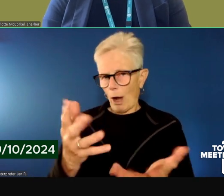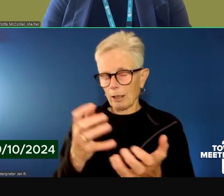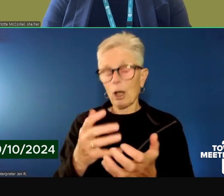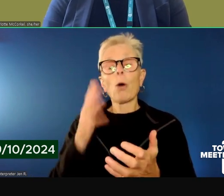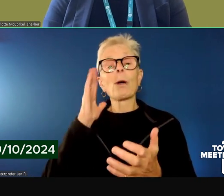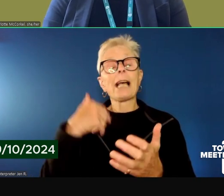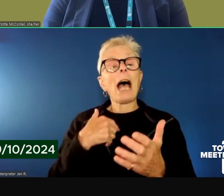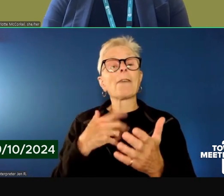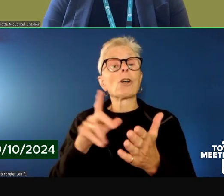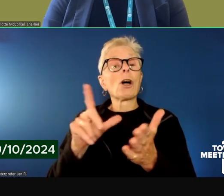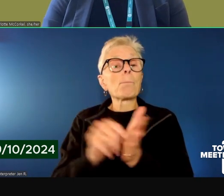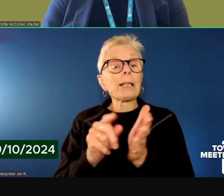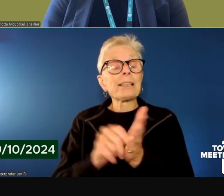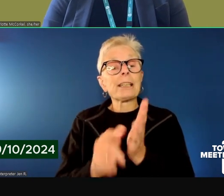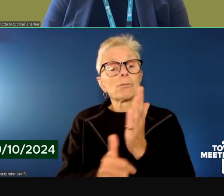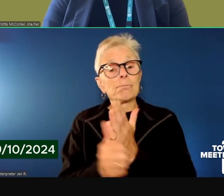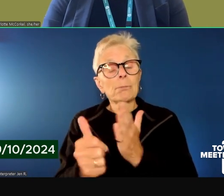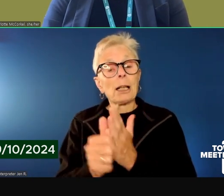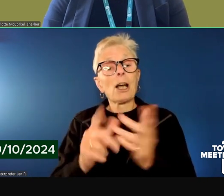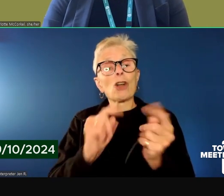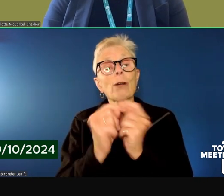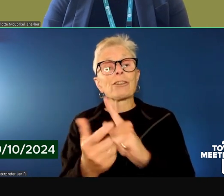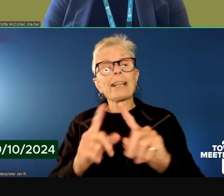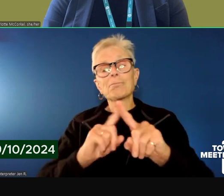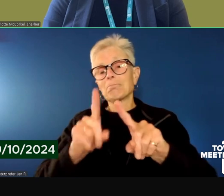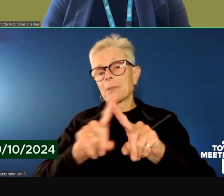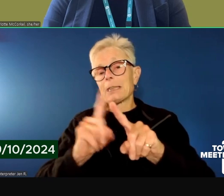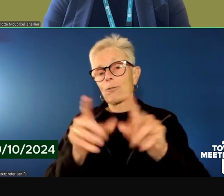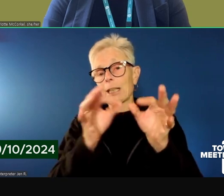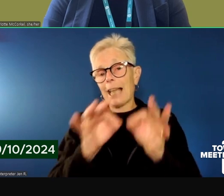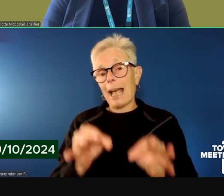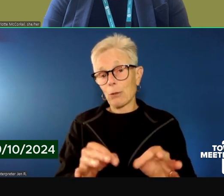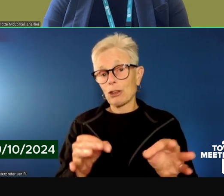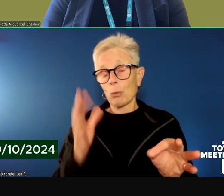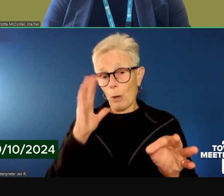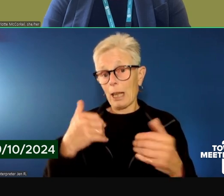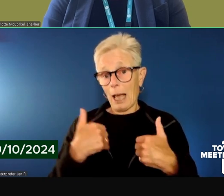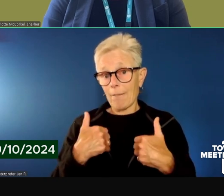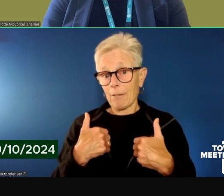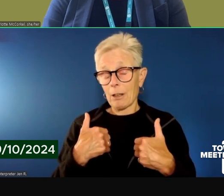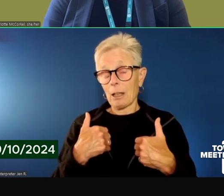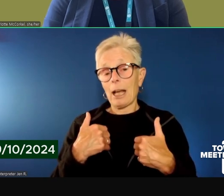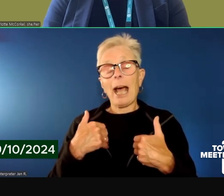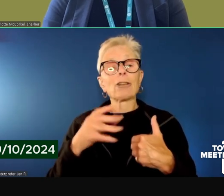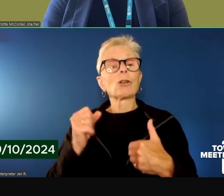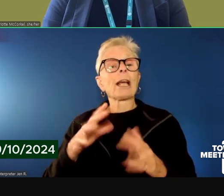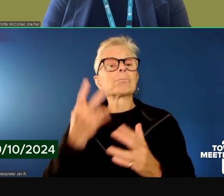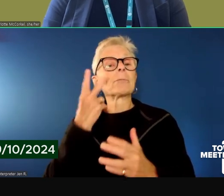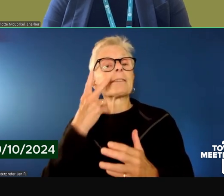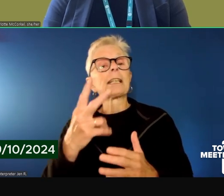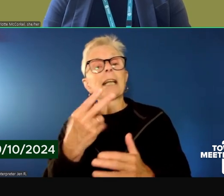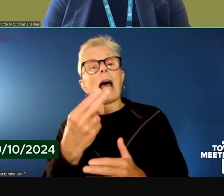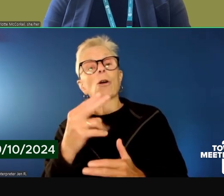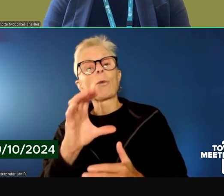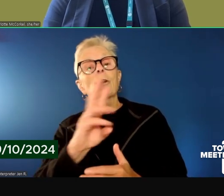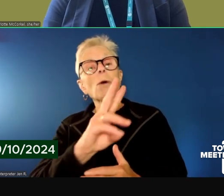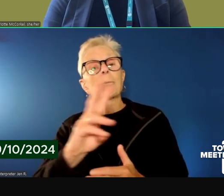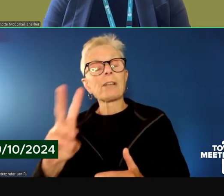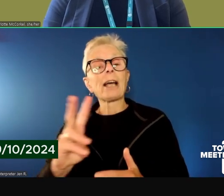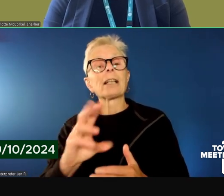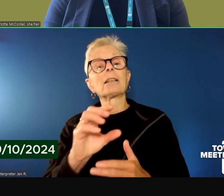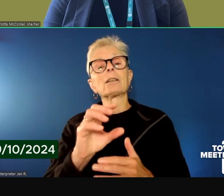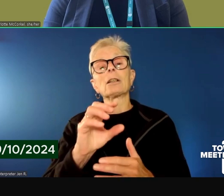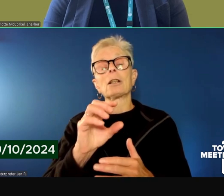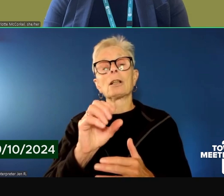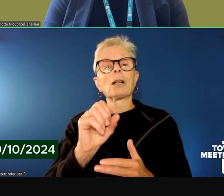materials translated into multiple languages and they will be available on Howard Center's website. Social media can